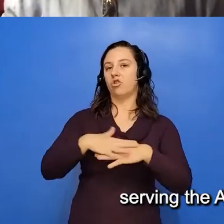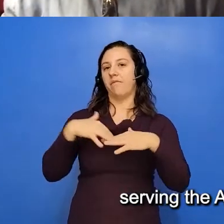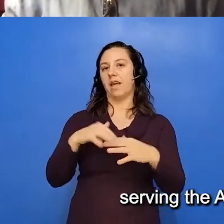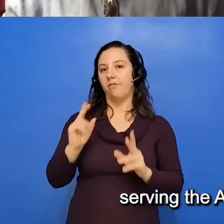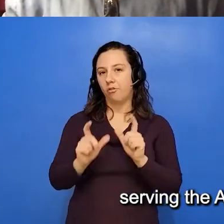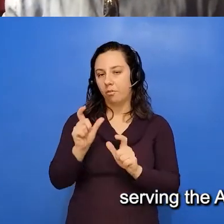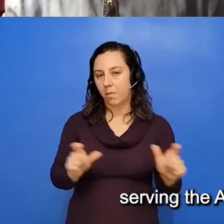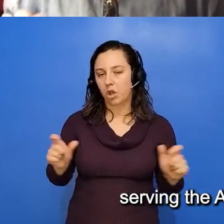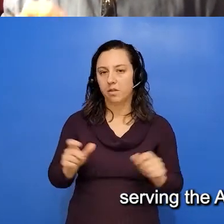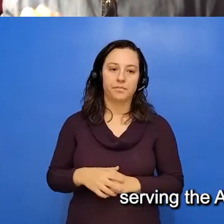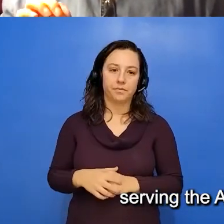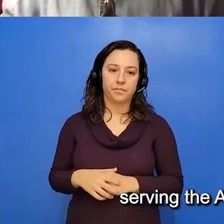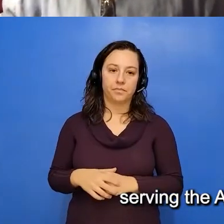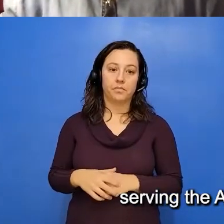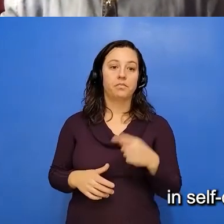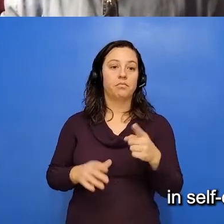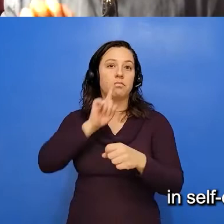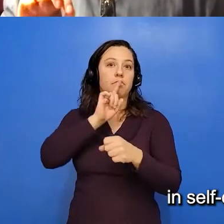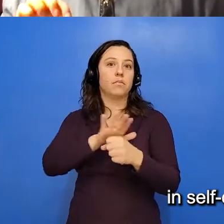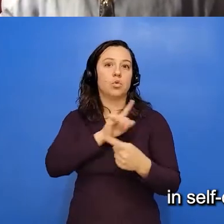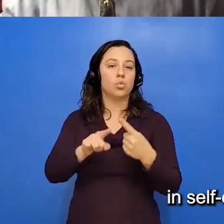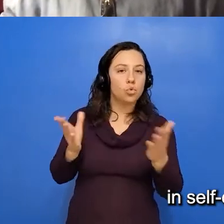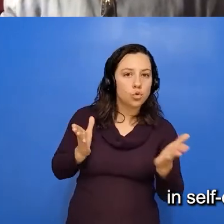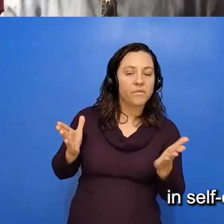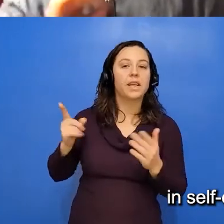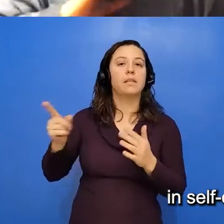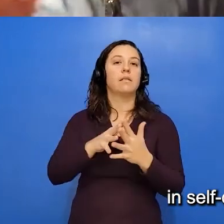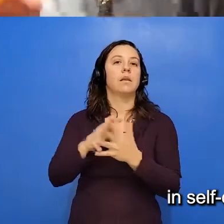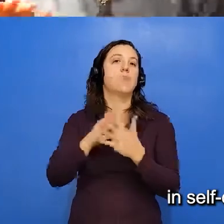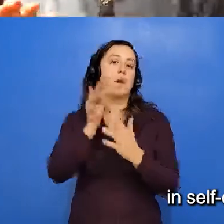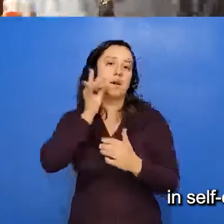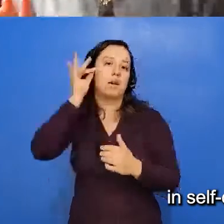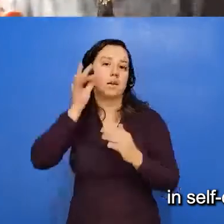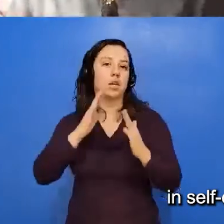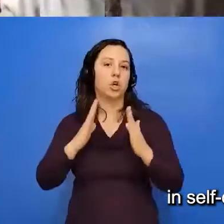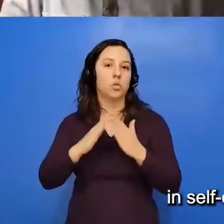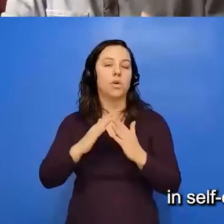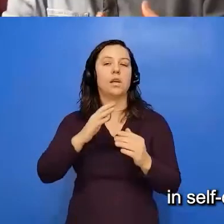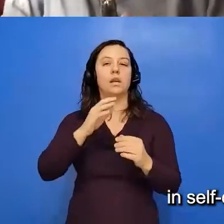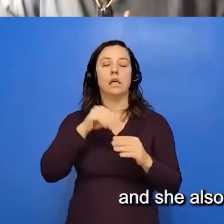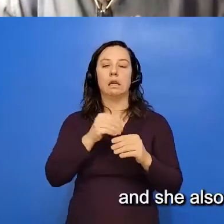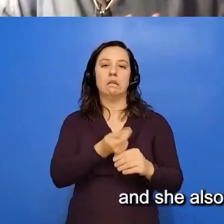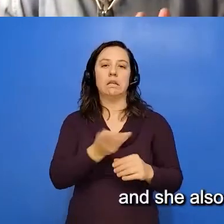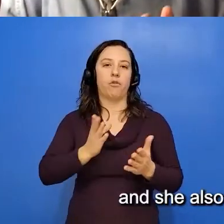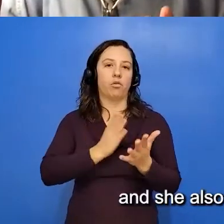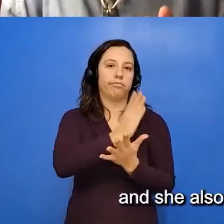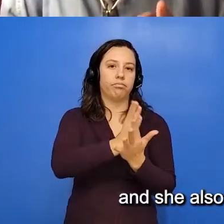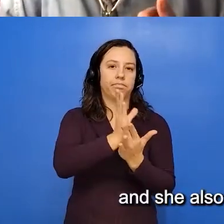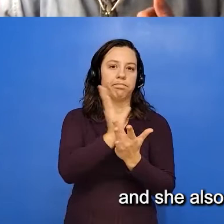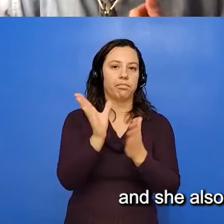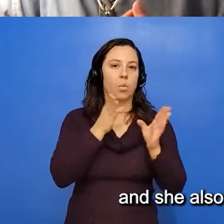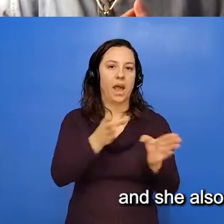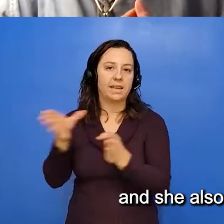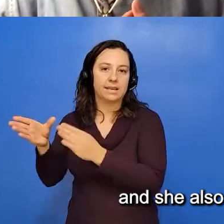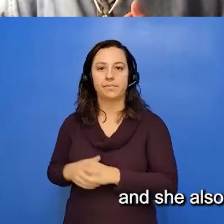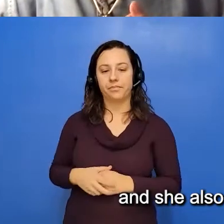serving the American Indian community and in several capacities. Jolie serves as, and she